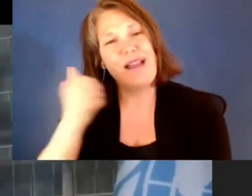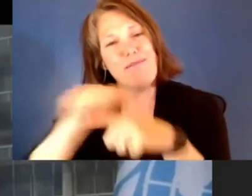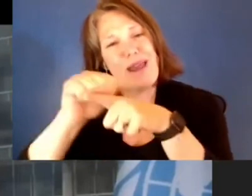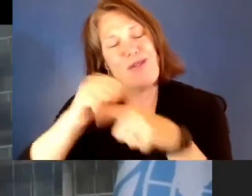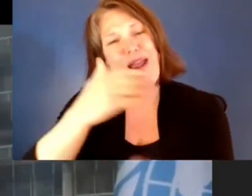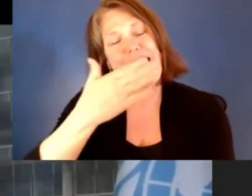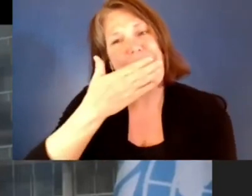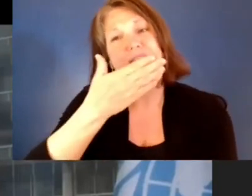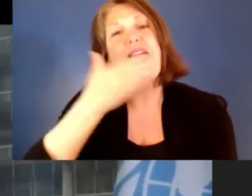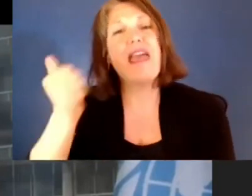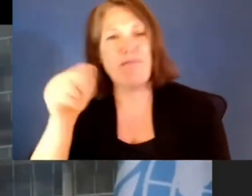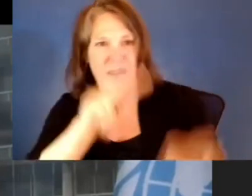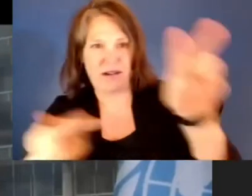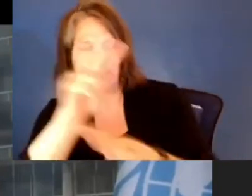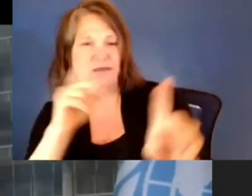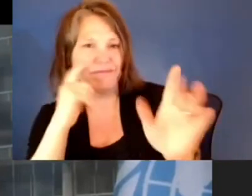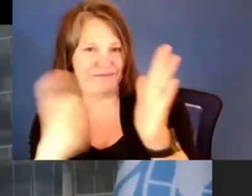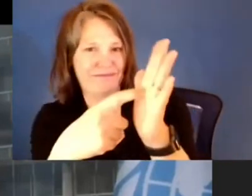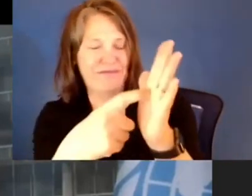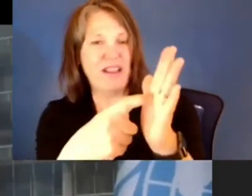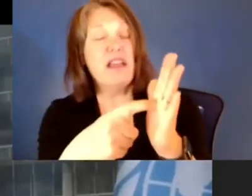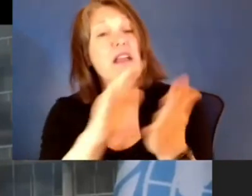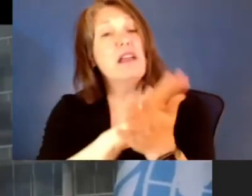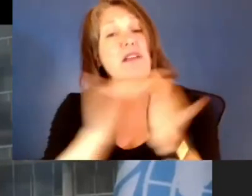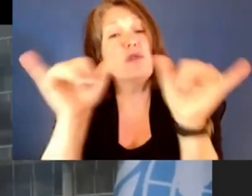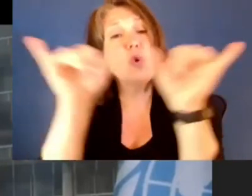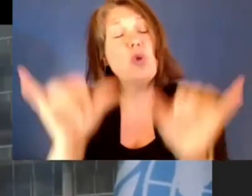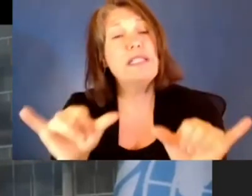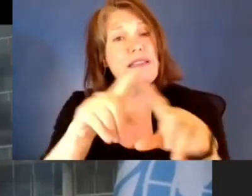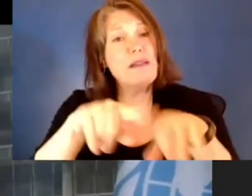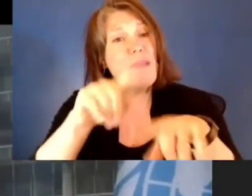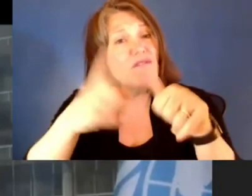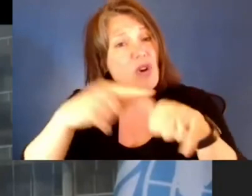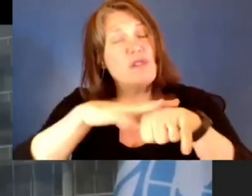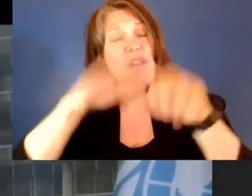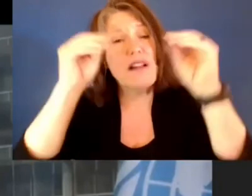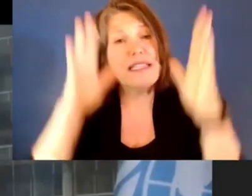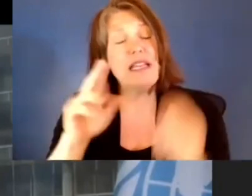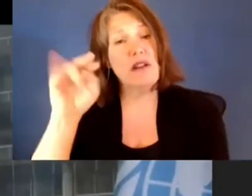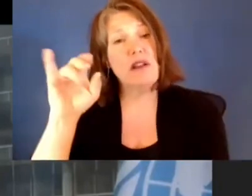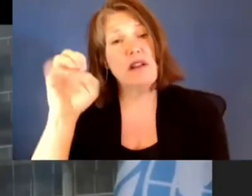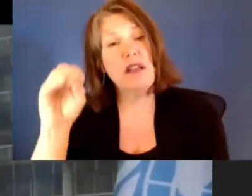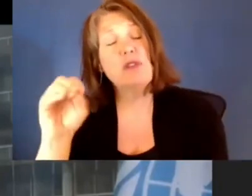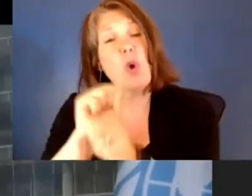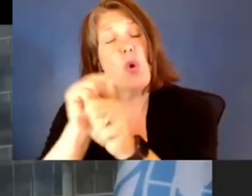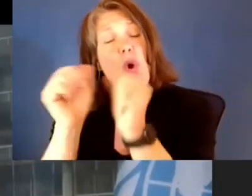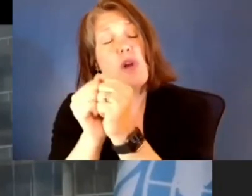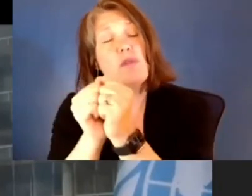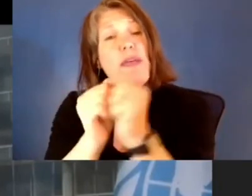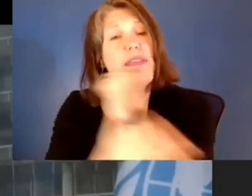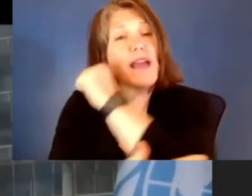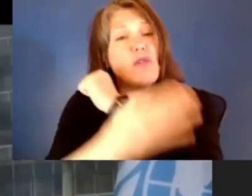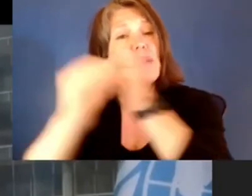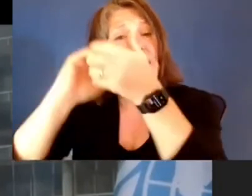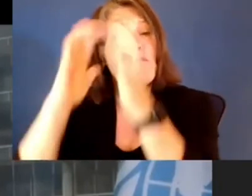school systems depend first and foremost on teachers, UNESCO works with countries and partners to make them central to our social projects.